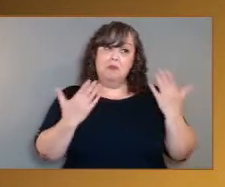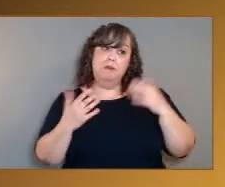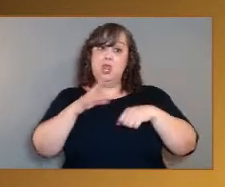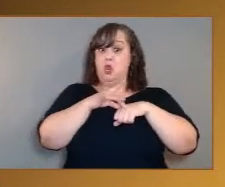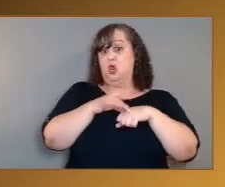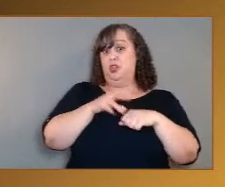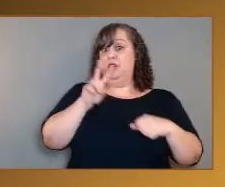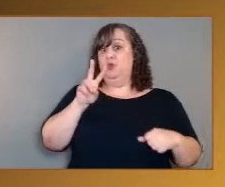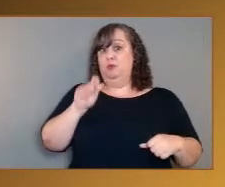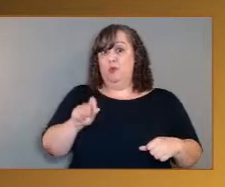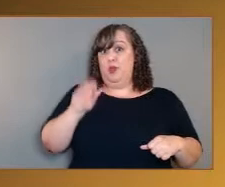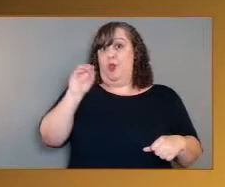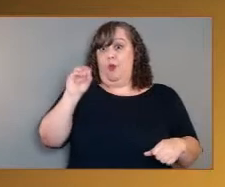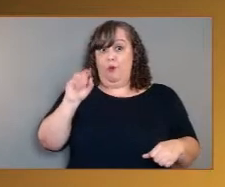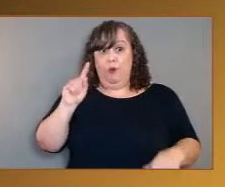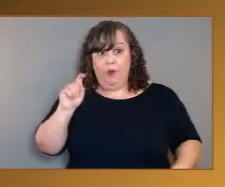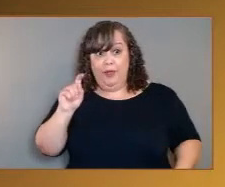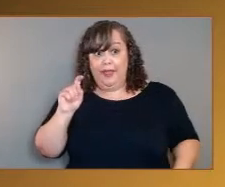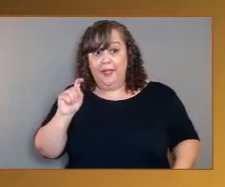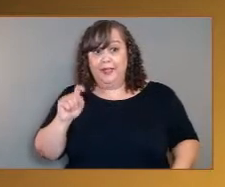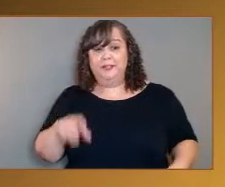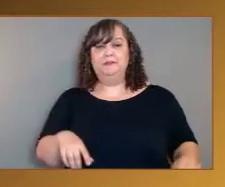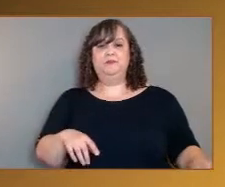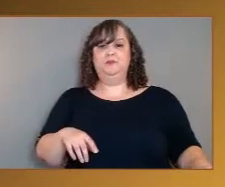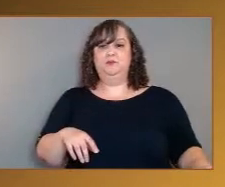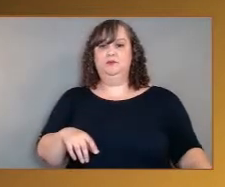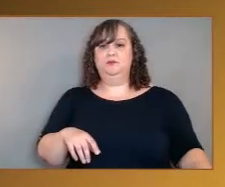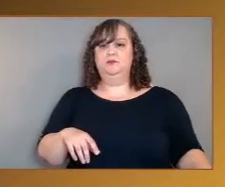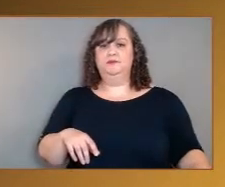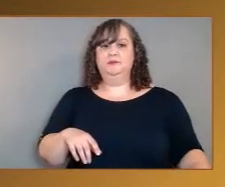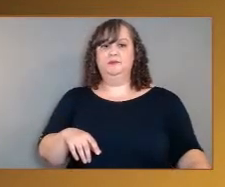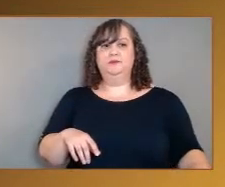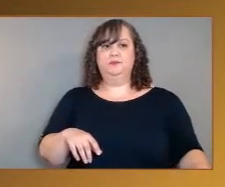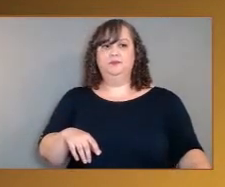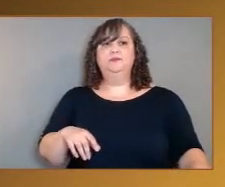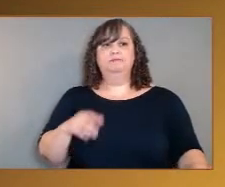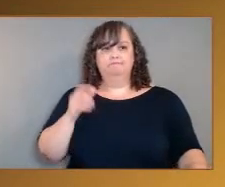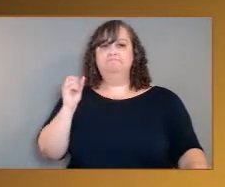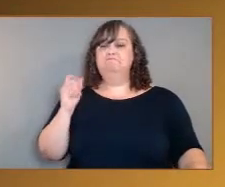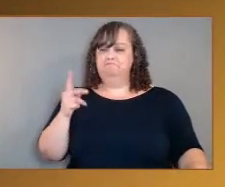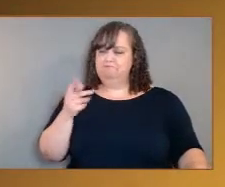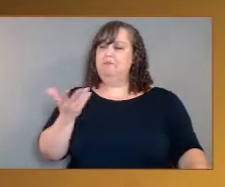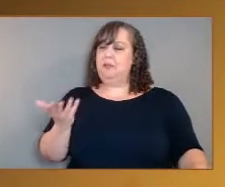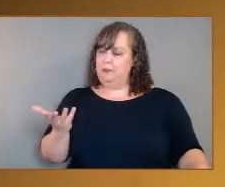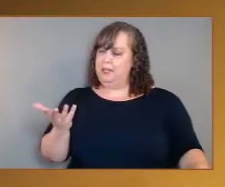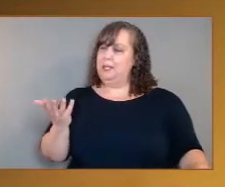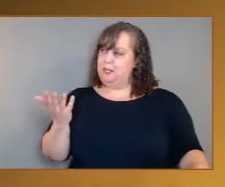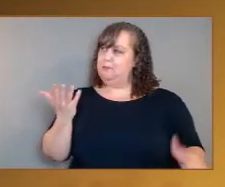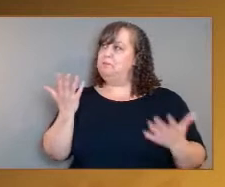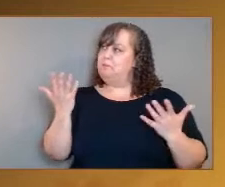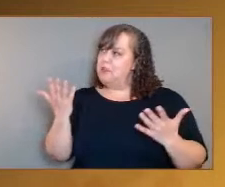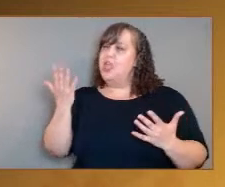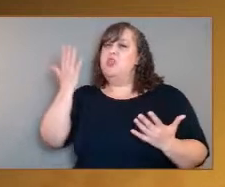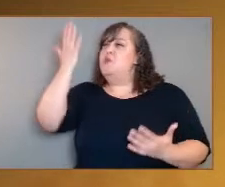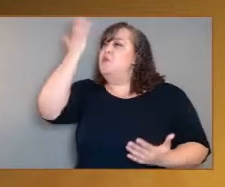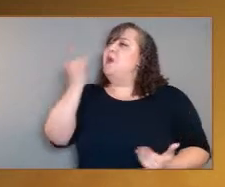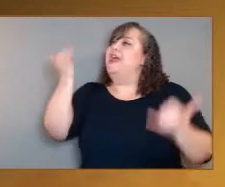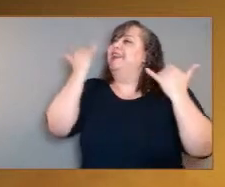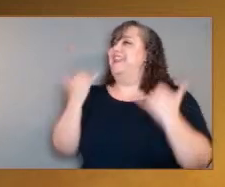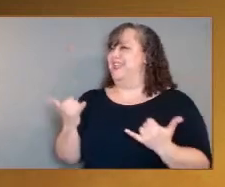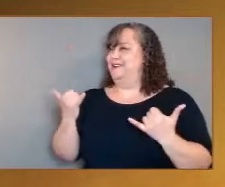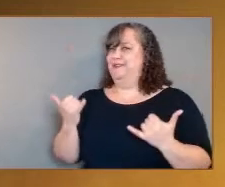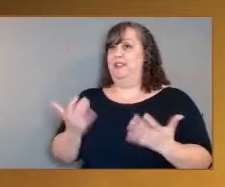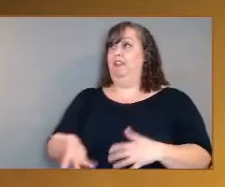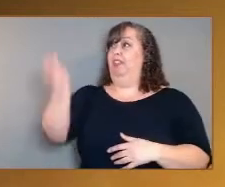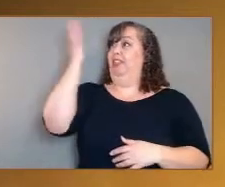All right. So why now? What has advanced in technology since we visited Venus in the 70s and the